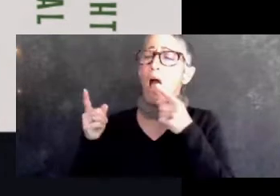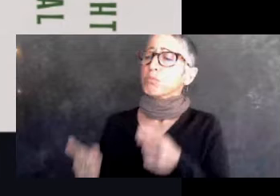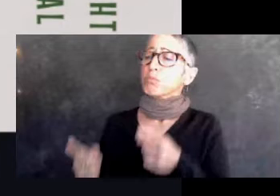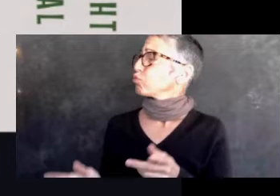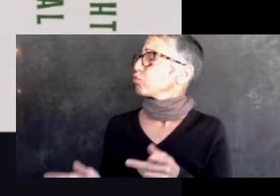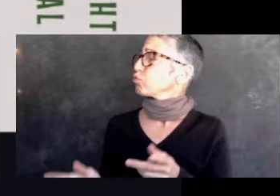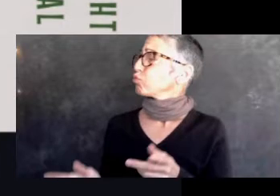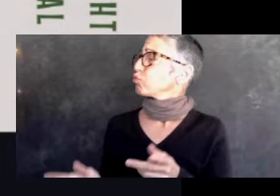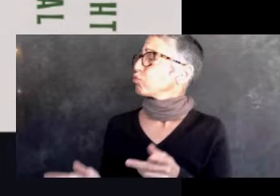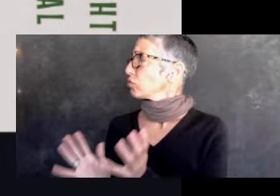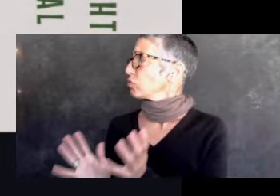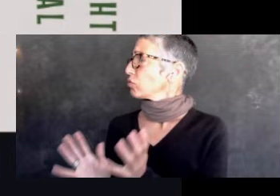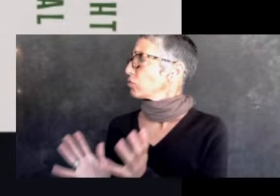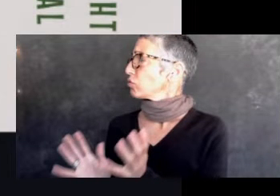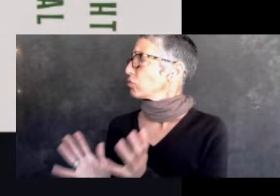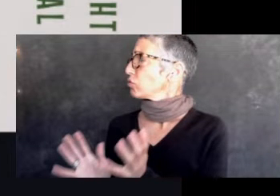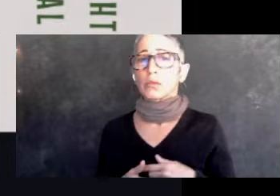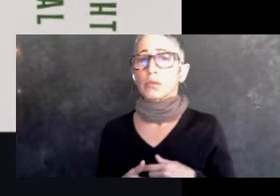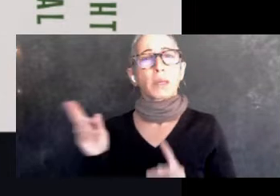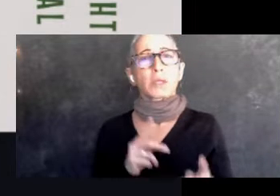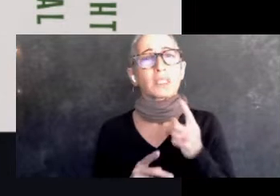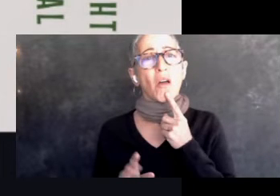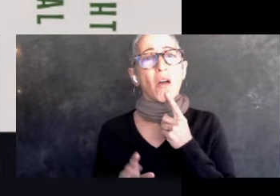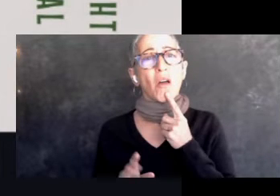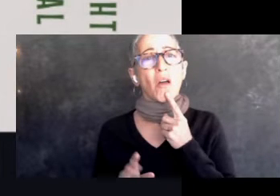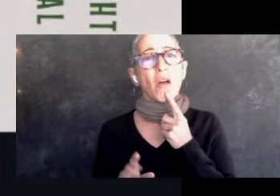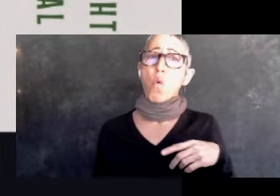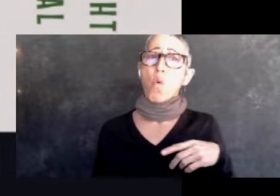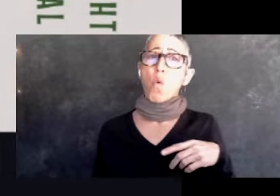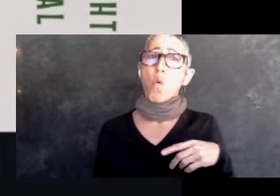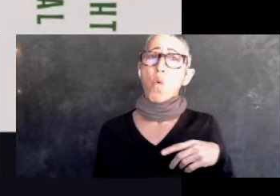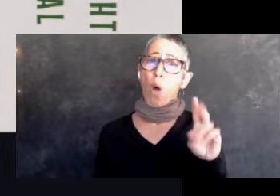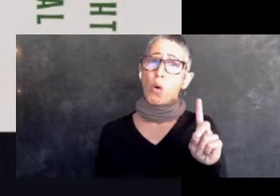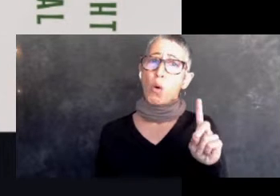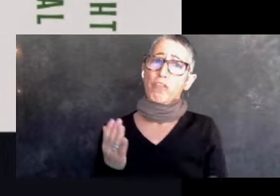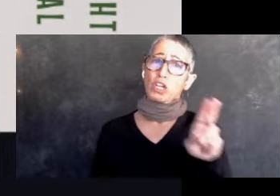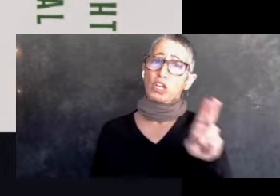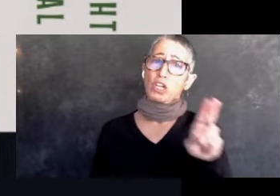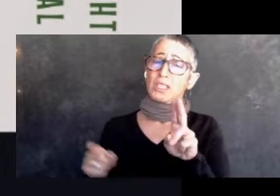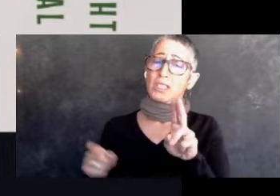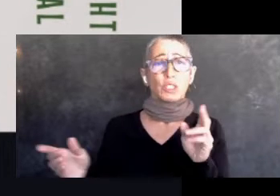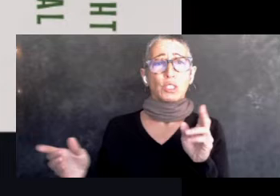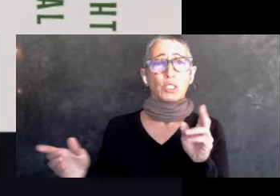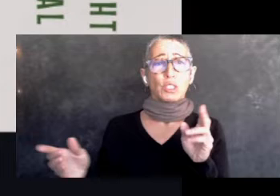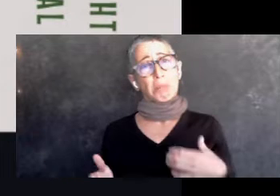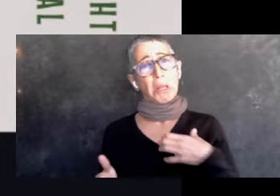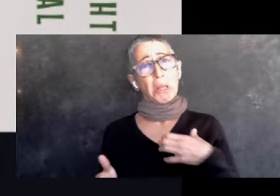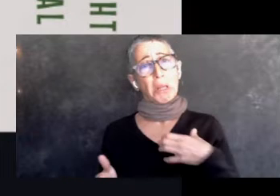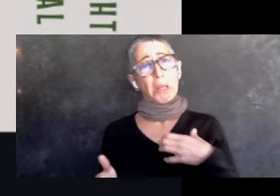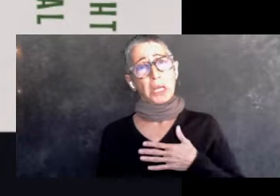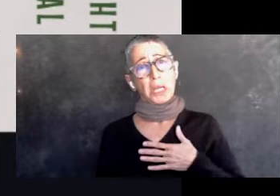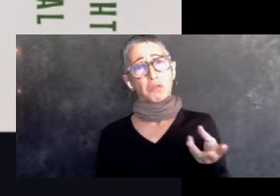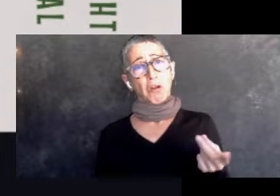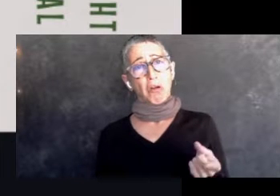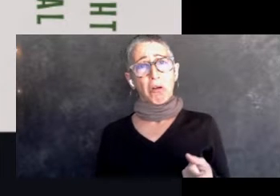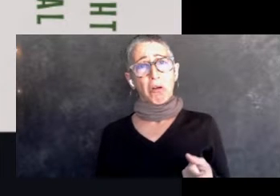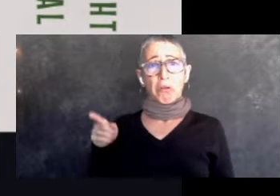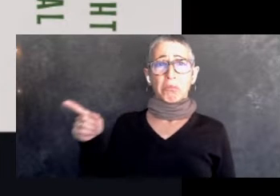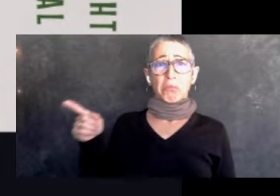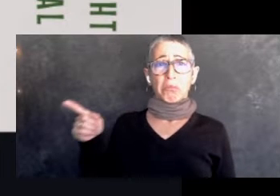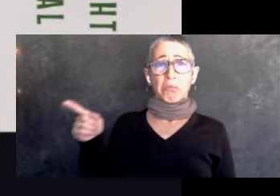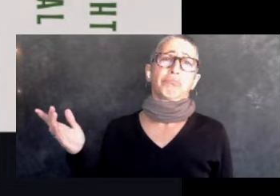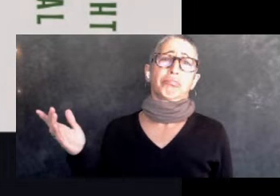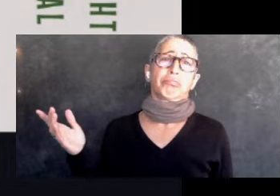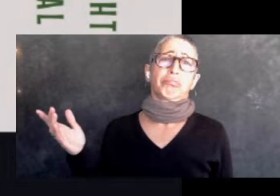to college. Like the unmitigated goal that people have when they move some, uh, someplace and then want to change it, uh, to fit